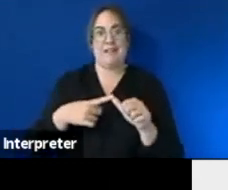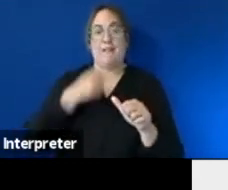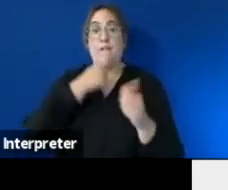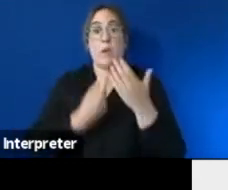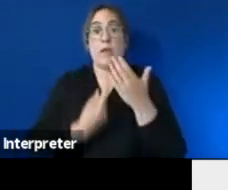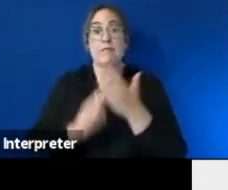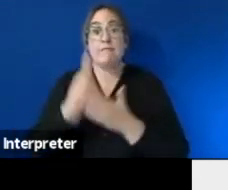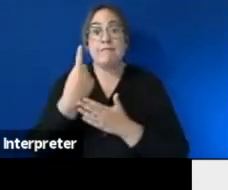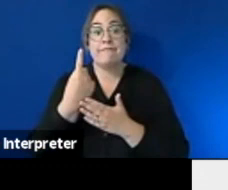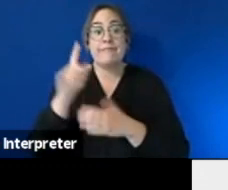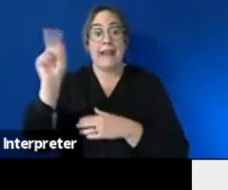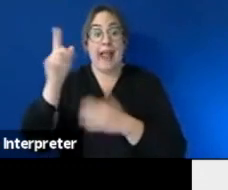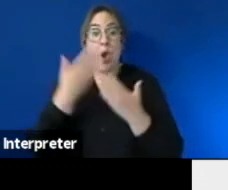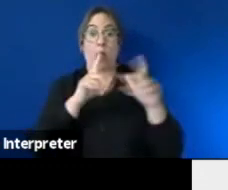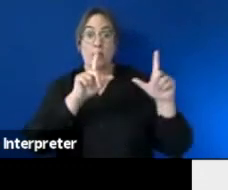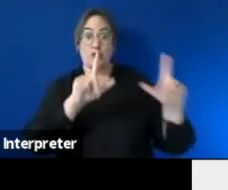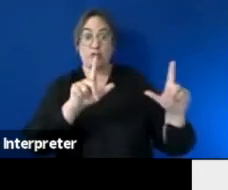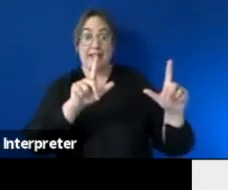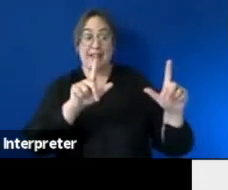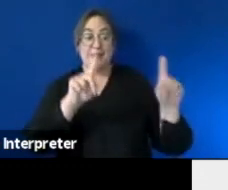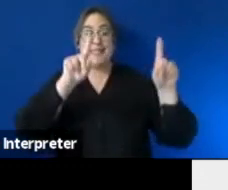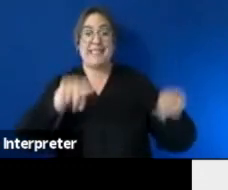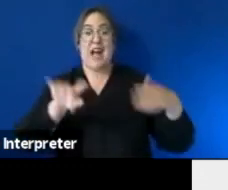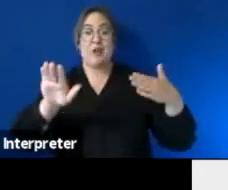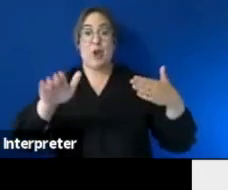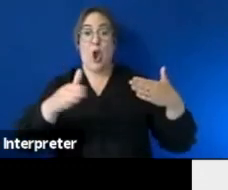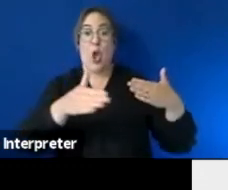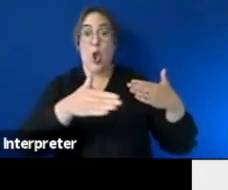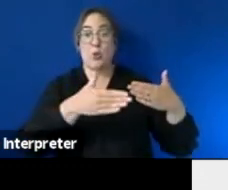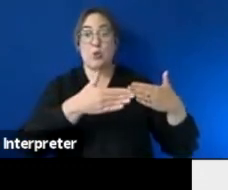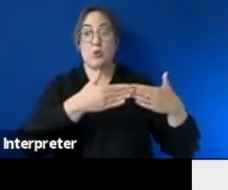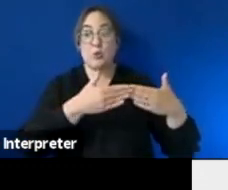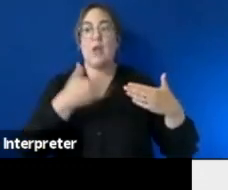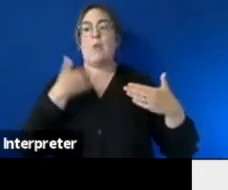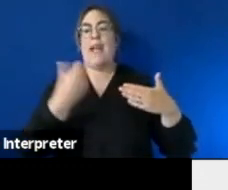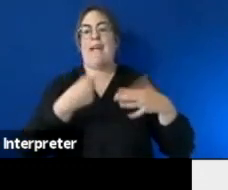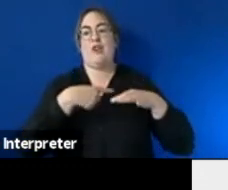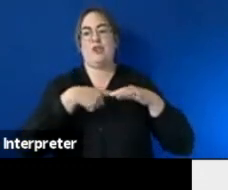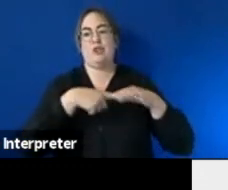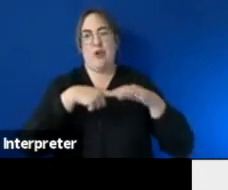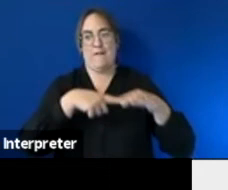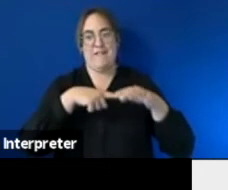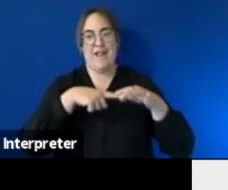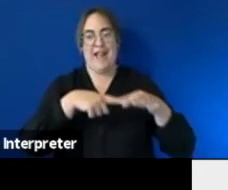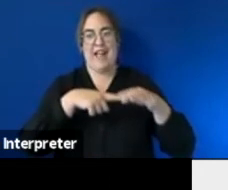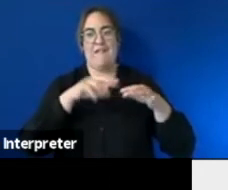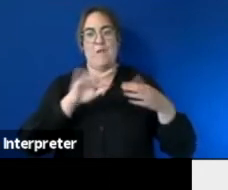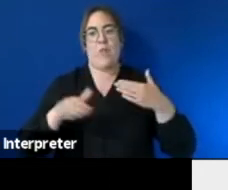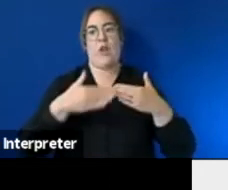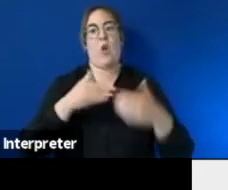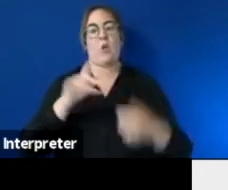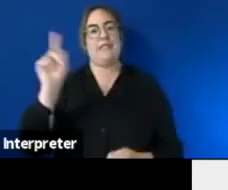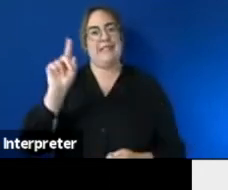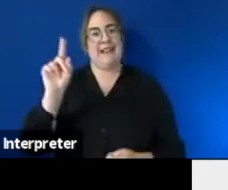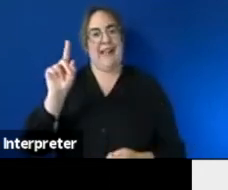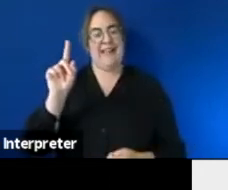up on the screen right now as we close off and there will be a survey that will be sent to everyone on the closing of this event and